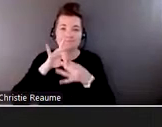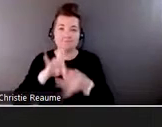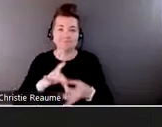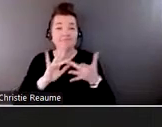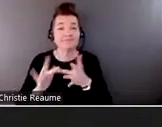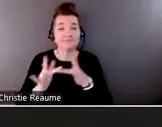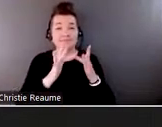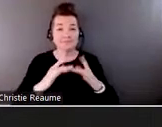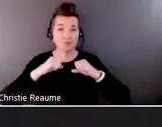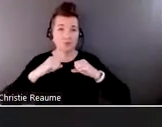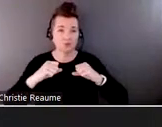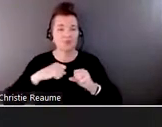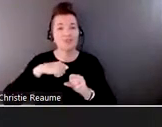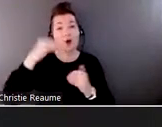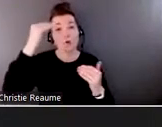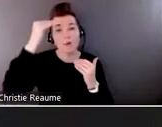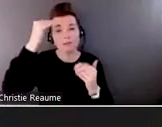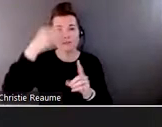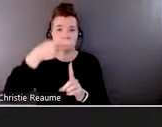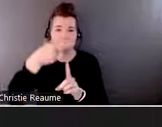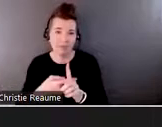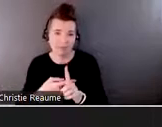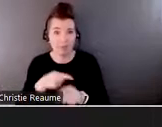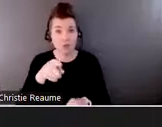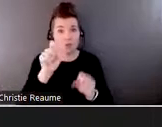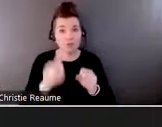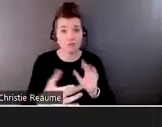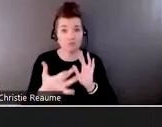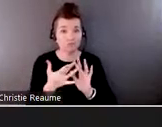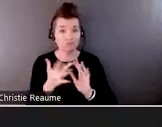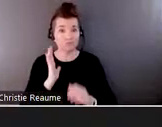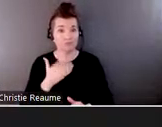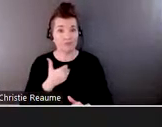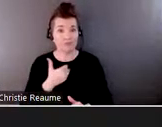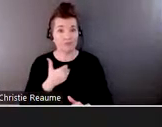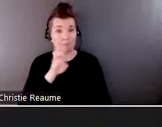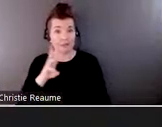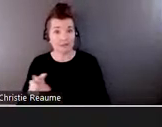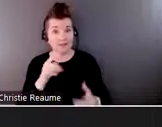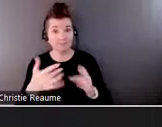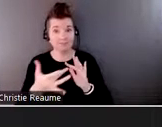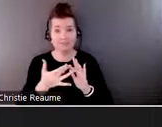Month. So, you can go on both of our websites and find out the other upcoming webinars that we have.